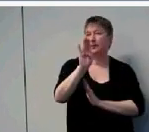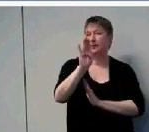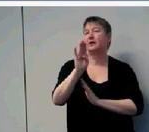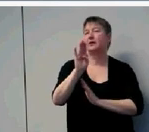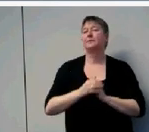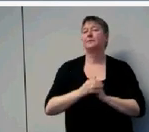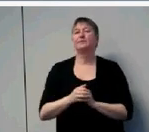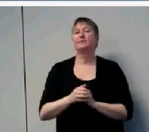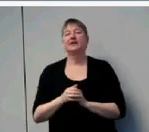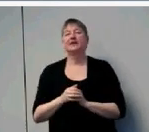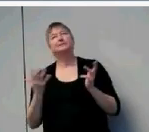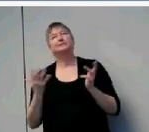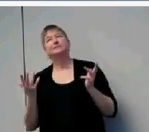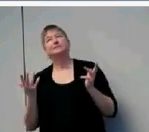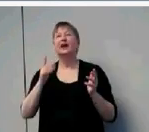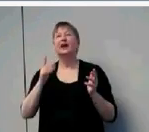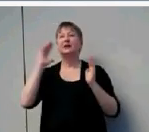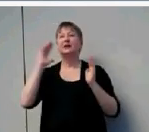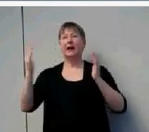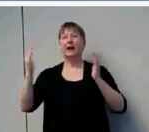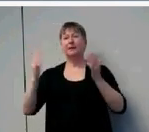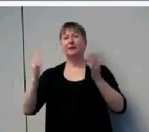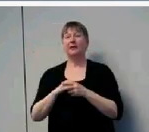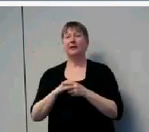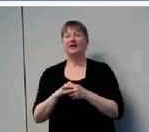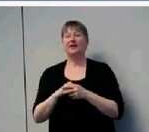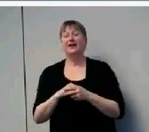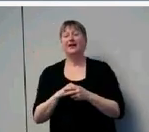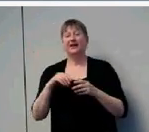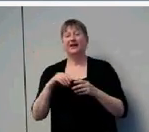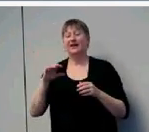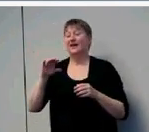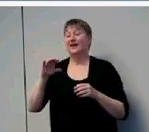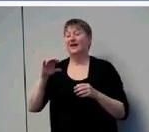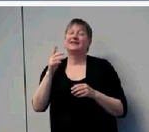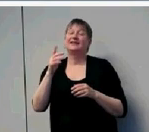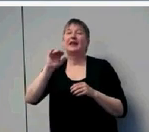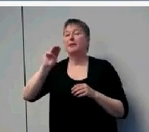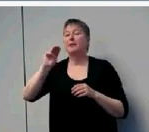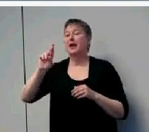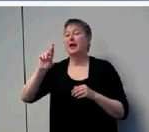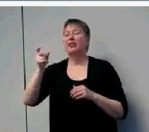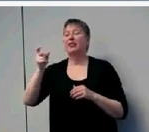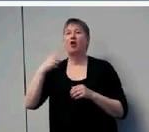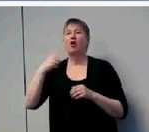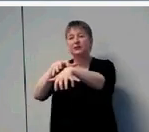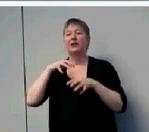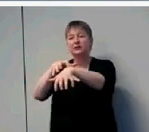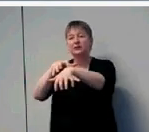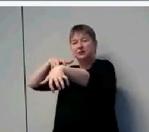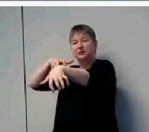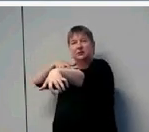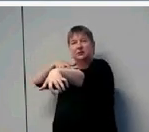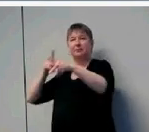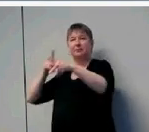say it's like people who run a marathon. Those who get to start at the front of the pack have an advantage. We believe these early